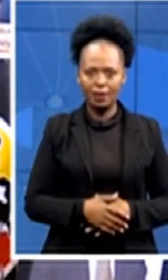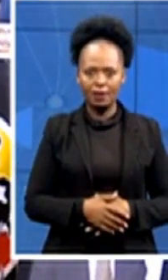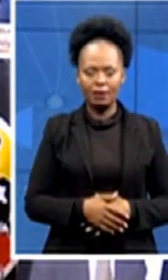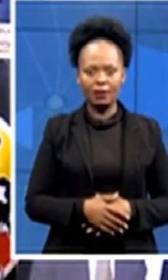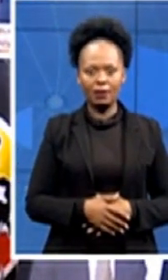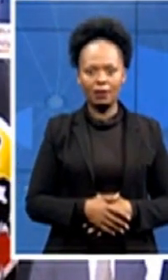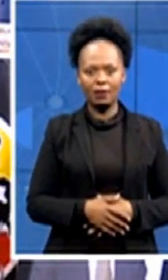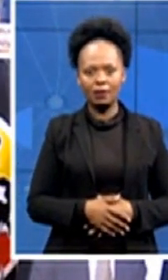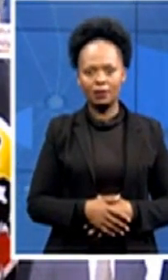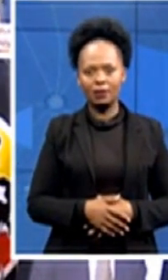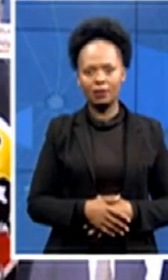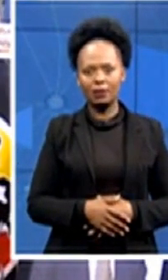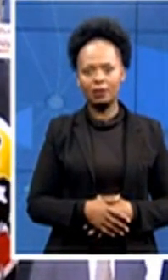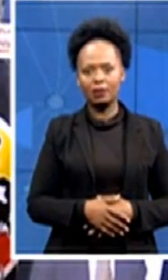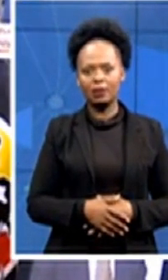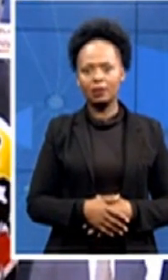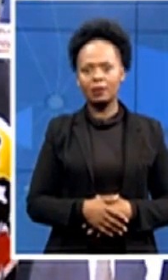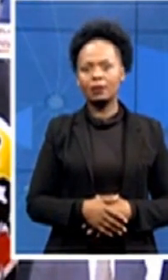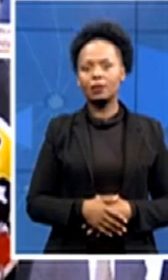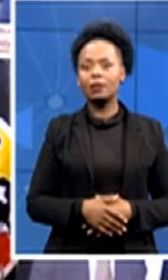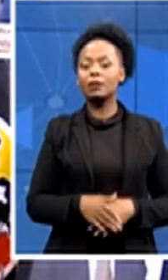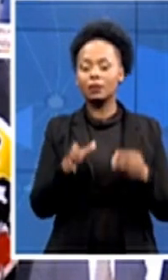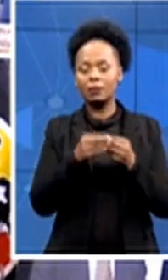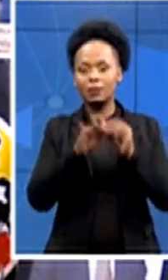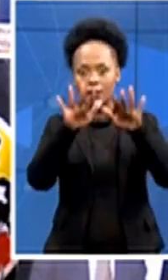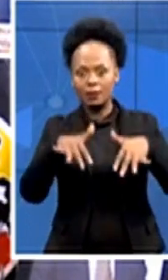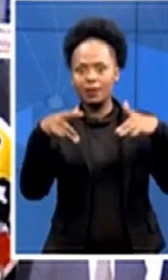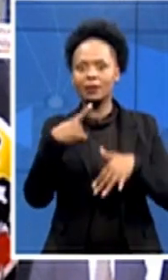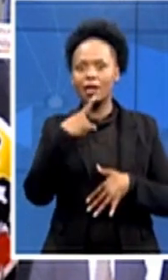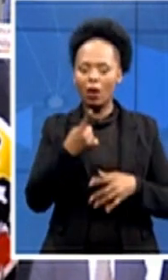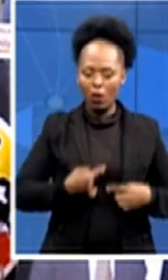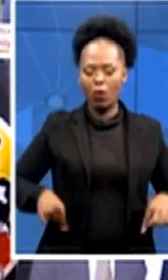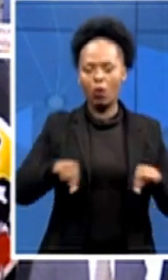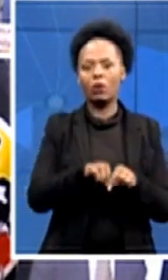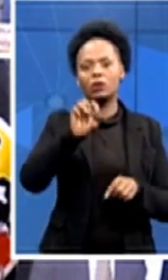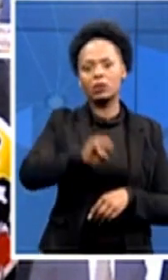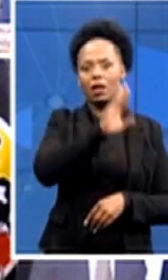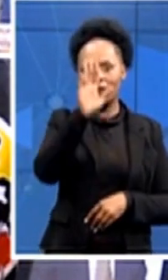South Africa 60 million top 400